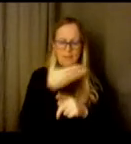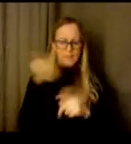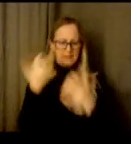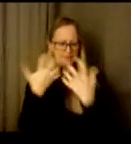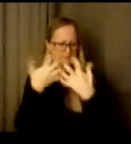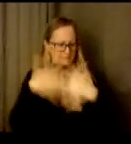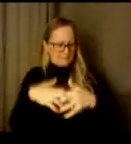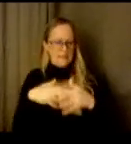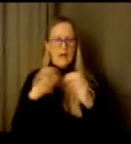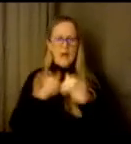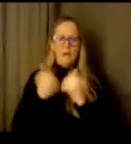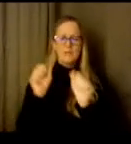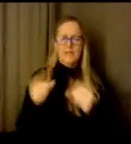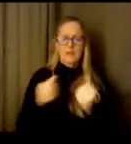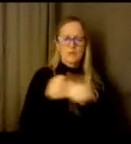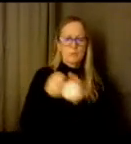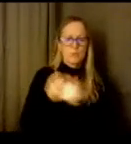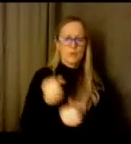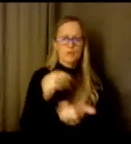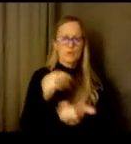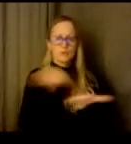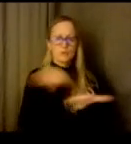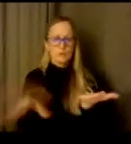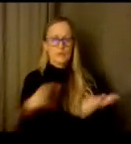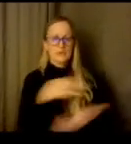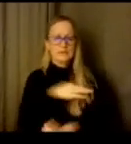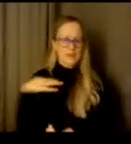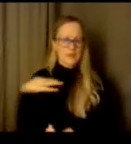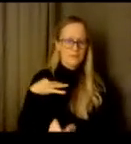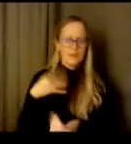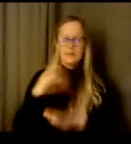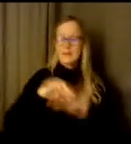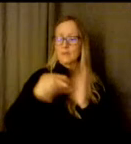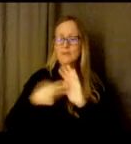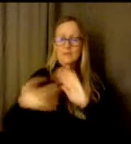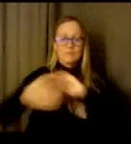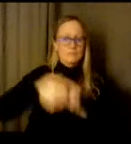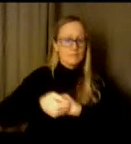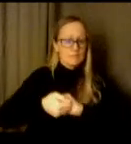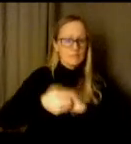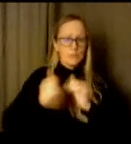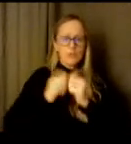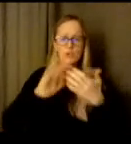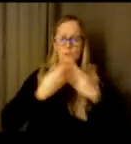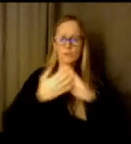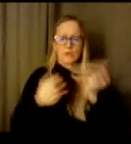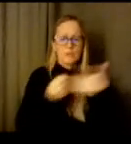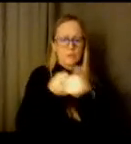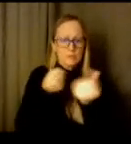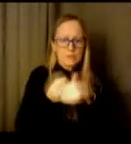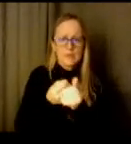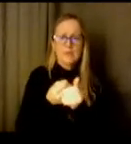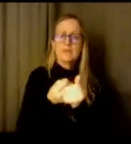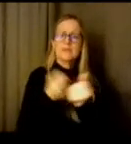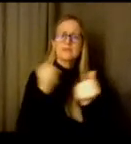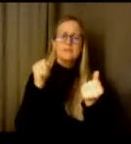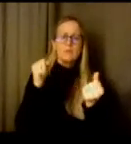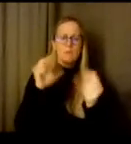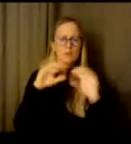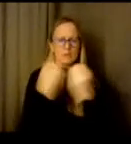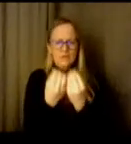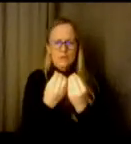This could look like partnering with community-based providers and organizations to really look at what's exploring community impacts,